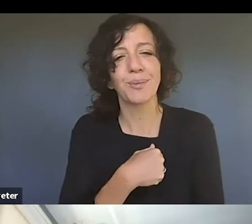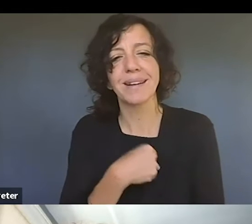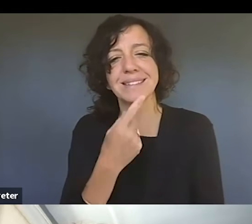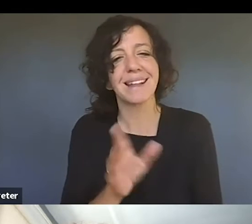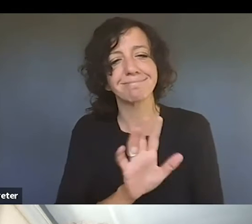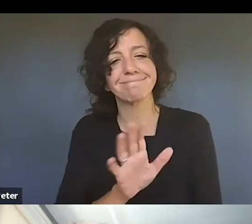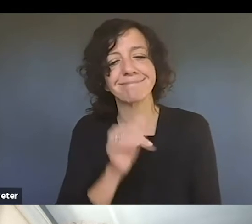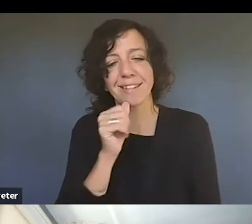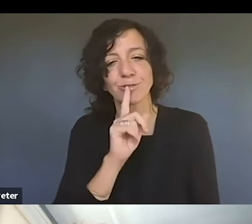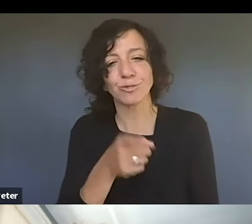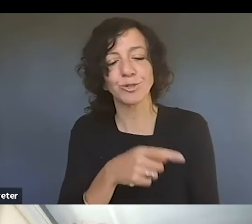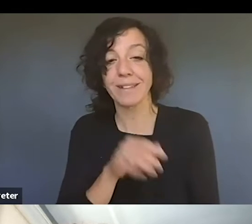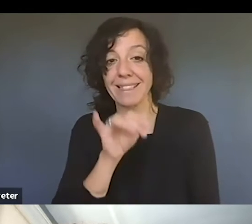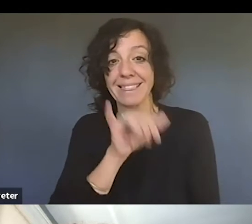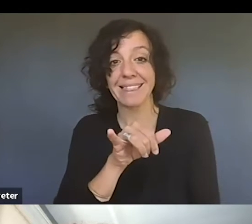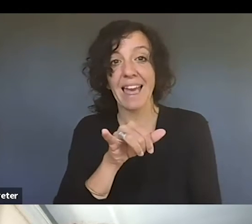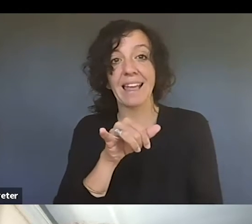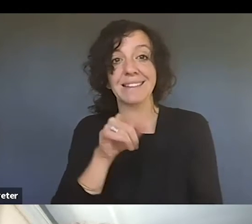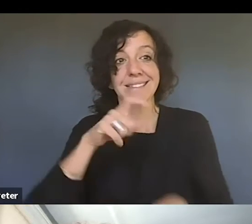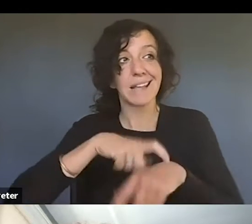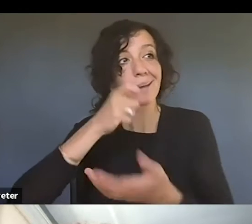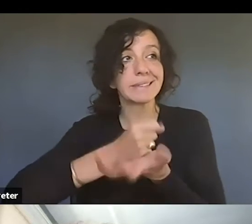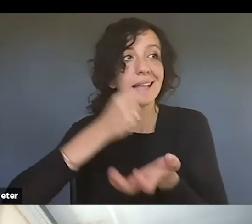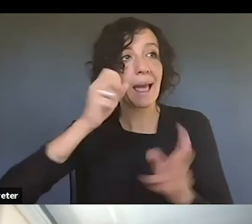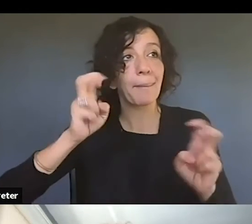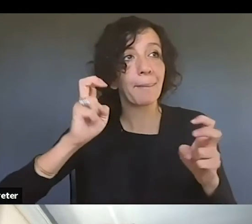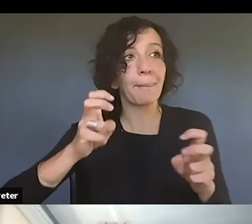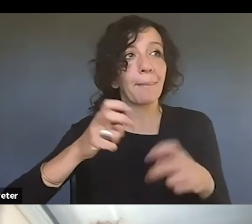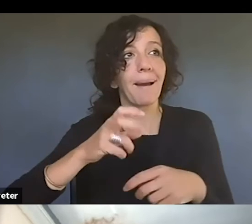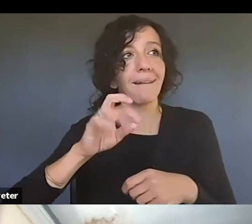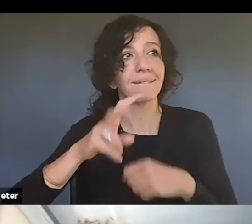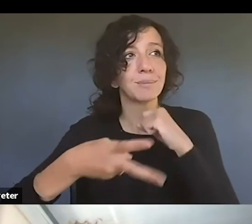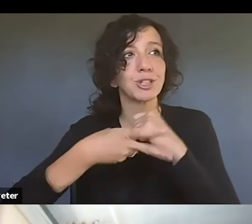um, that method of, I guess that would be preserving